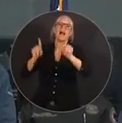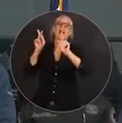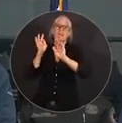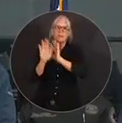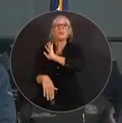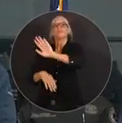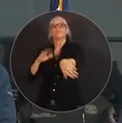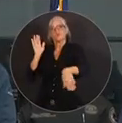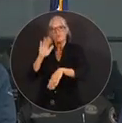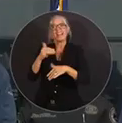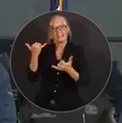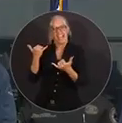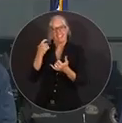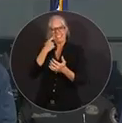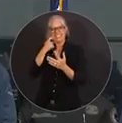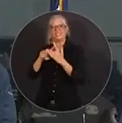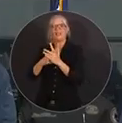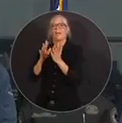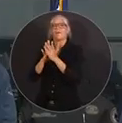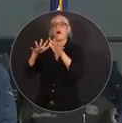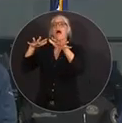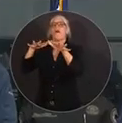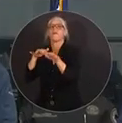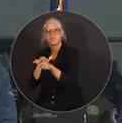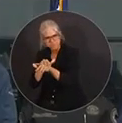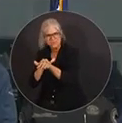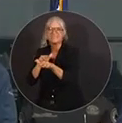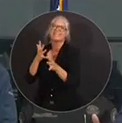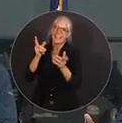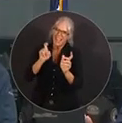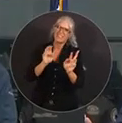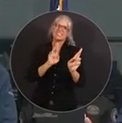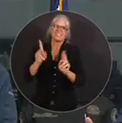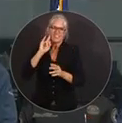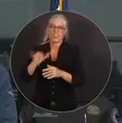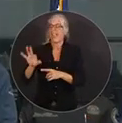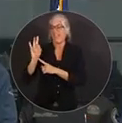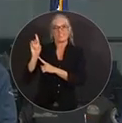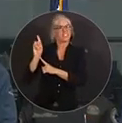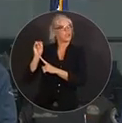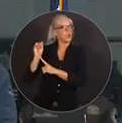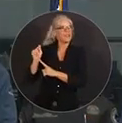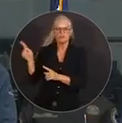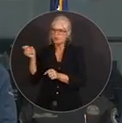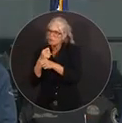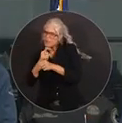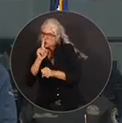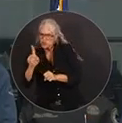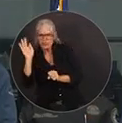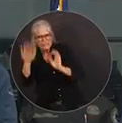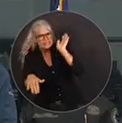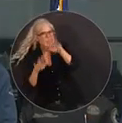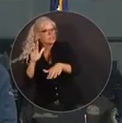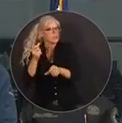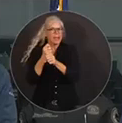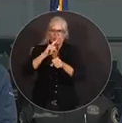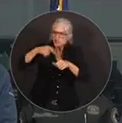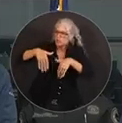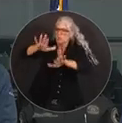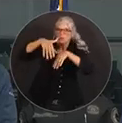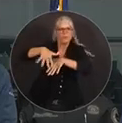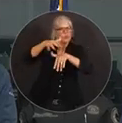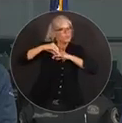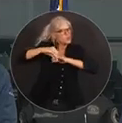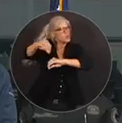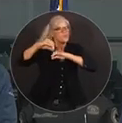today. So just be prepared for that. FDOT is using all the resources to be able to create as much flow as possible, but there's an inordinate